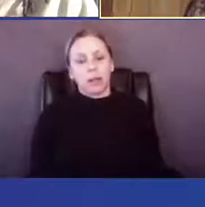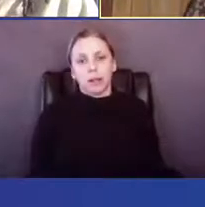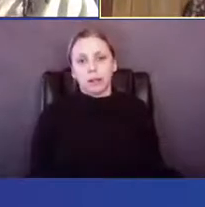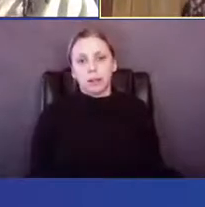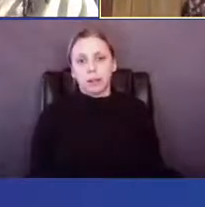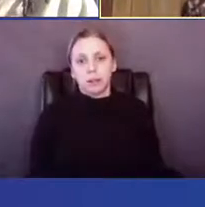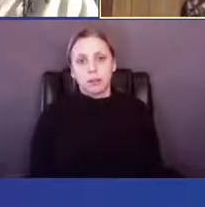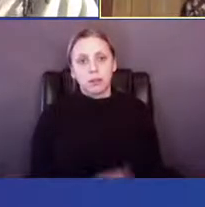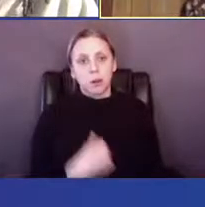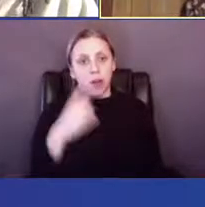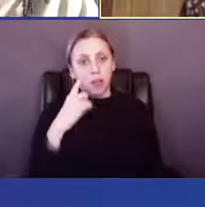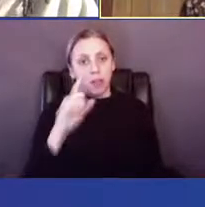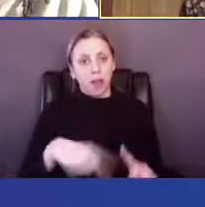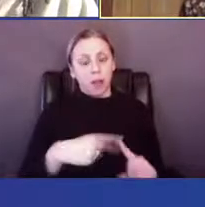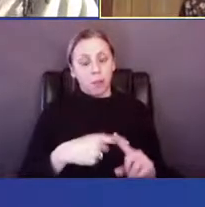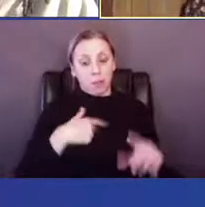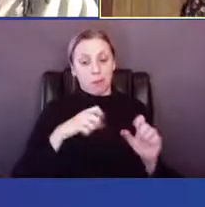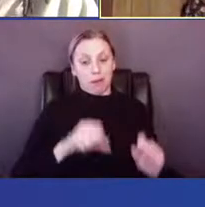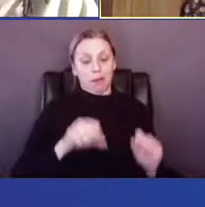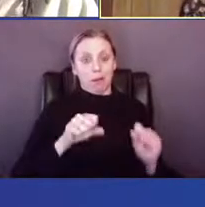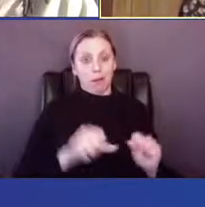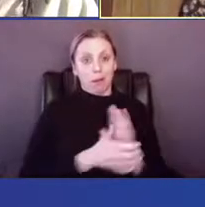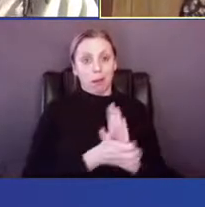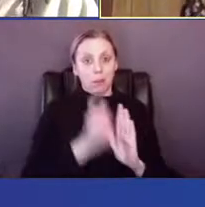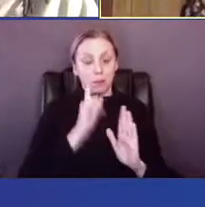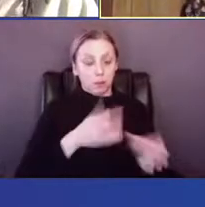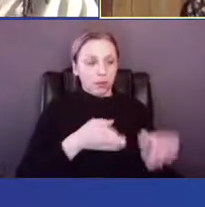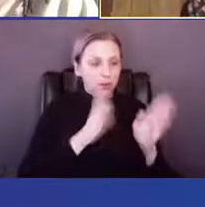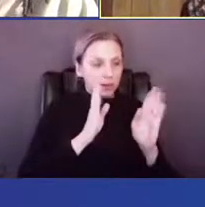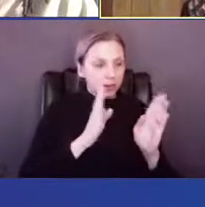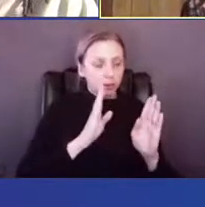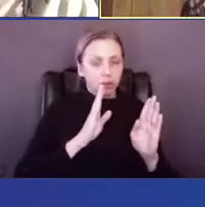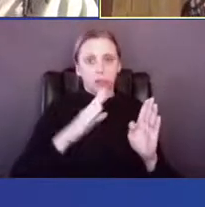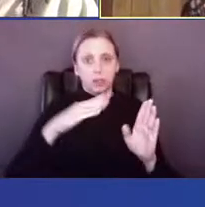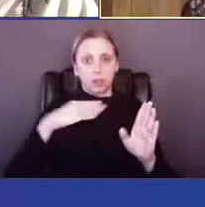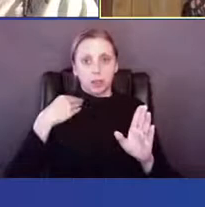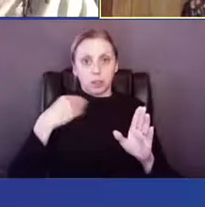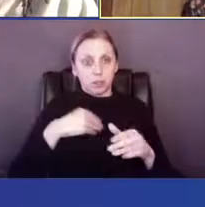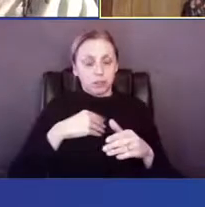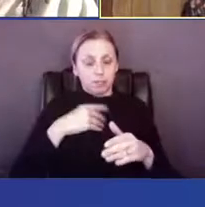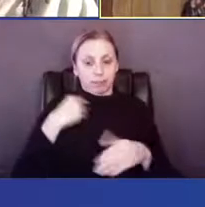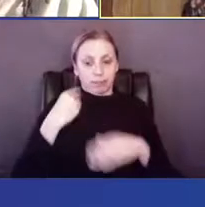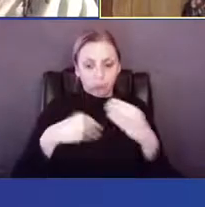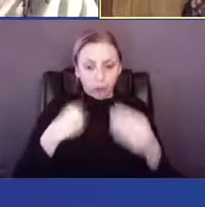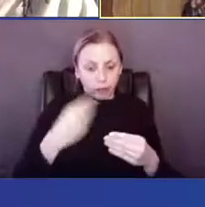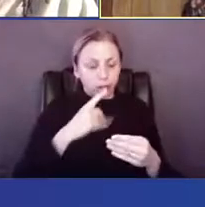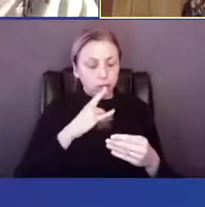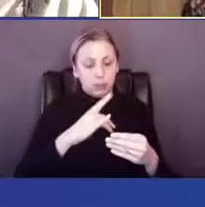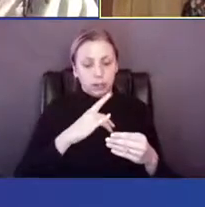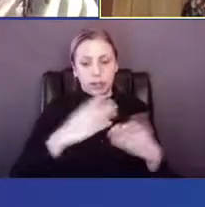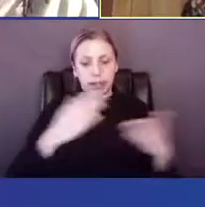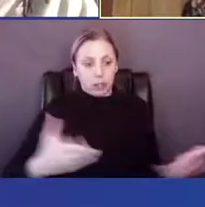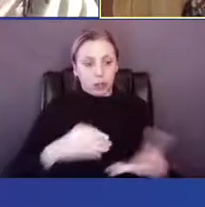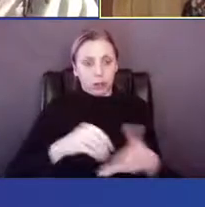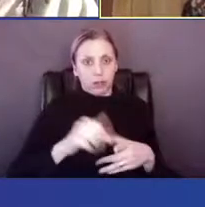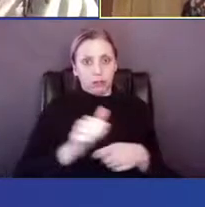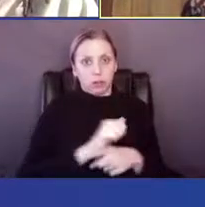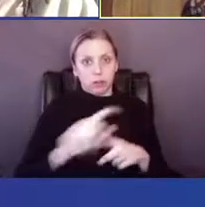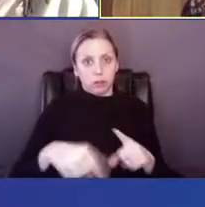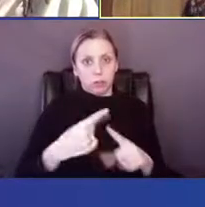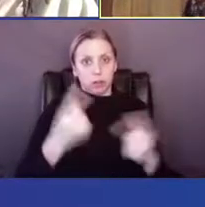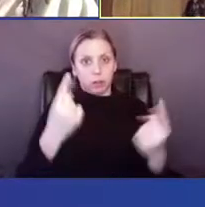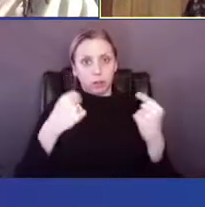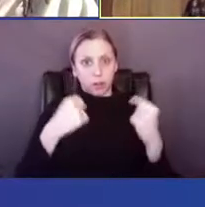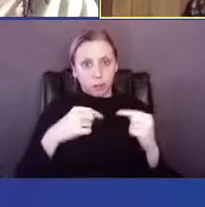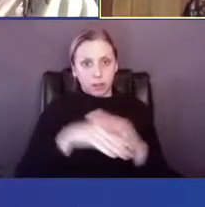I've thought about my capacity to be, you know, attentive, generous, present in rehearsals when I'm like coming in